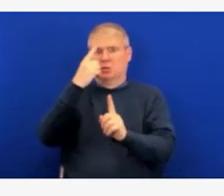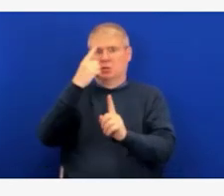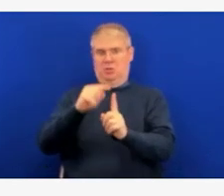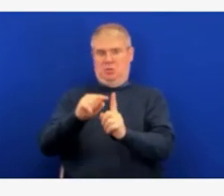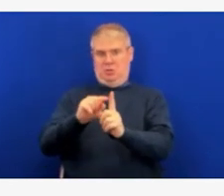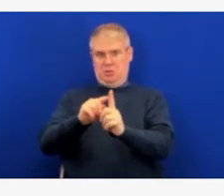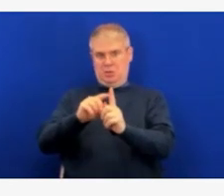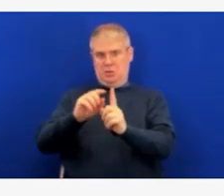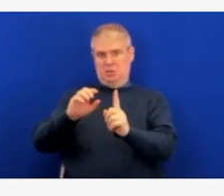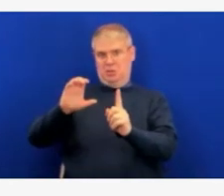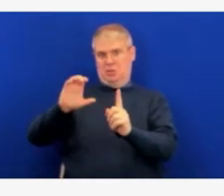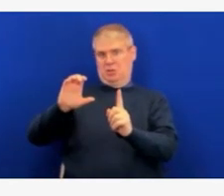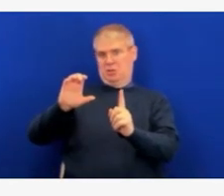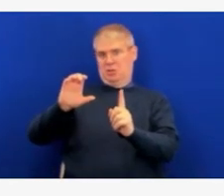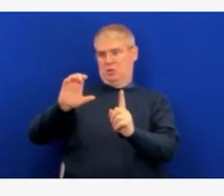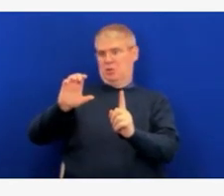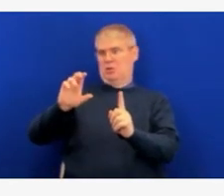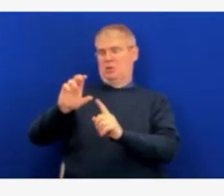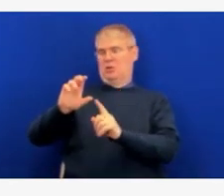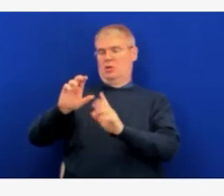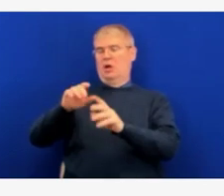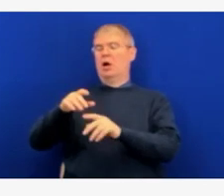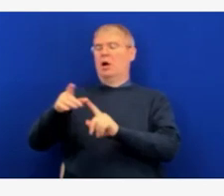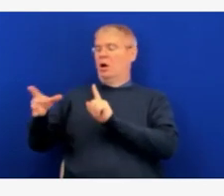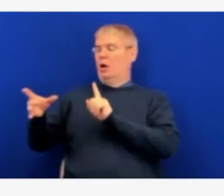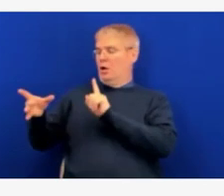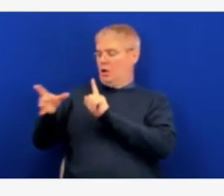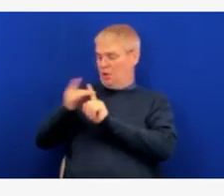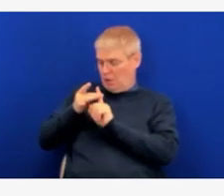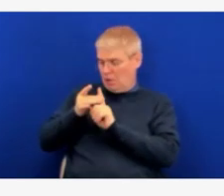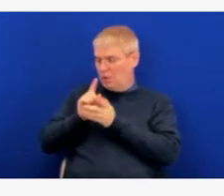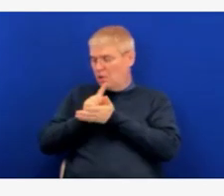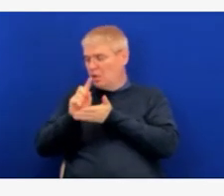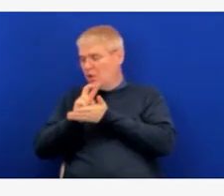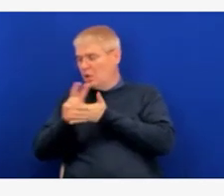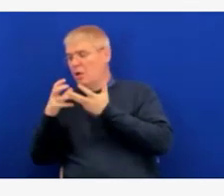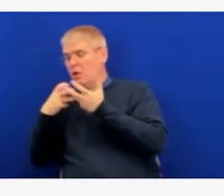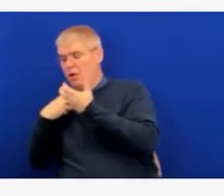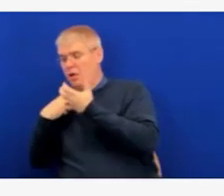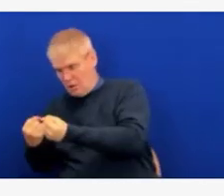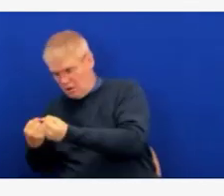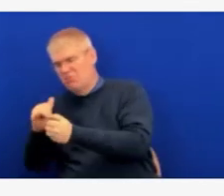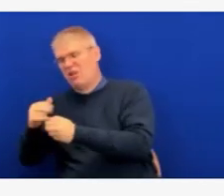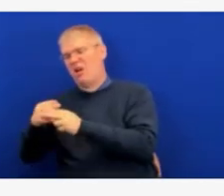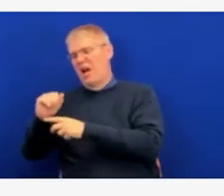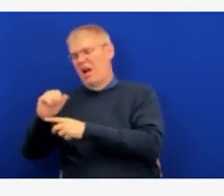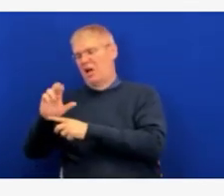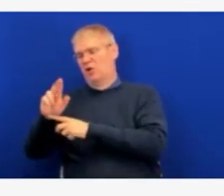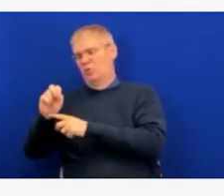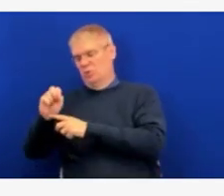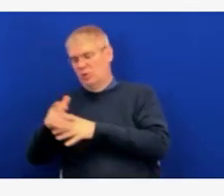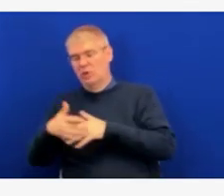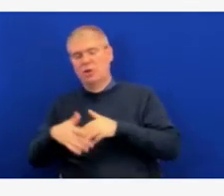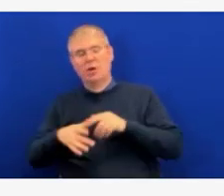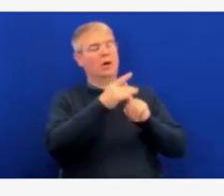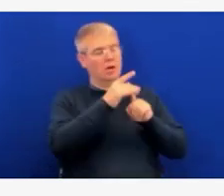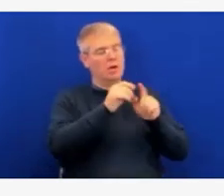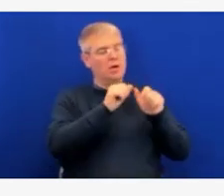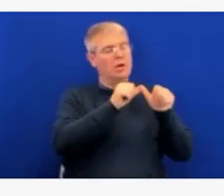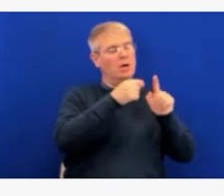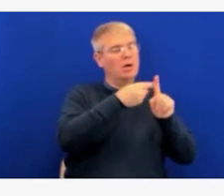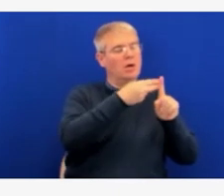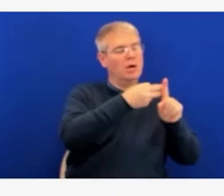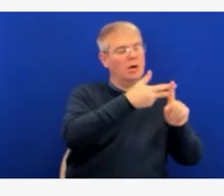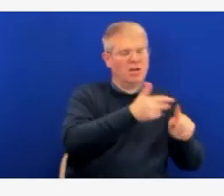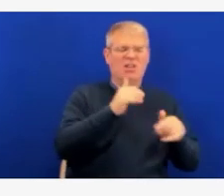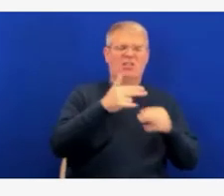I would just add, it can be hard to clearly identify individual cases too. I